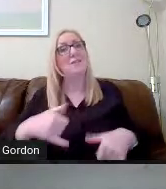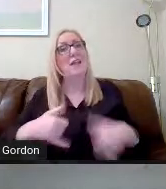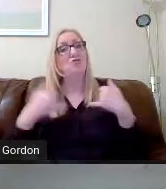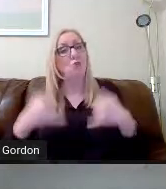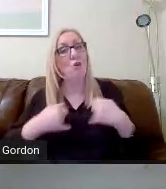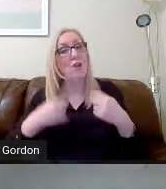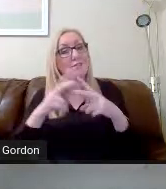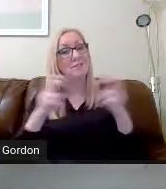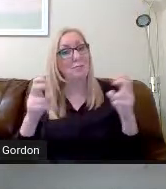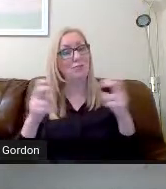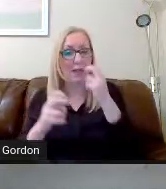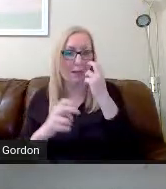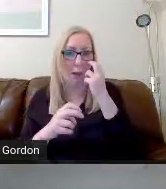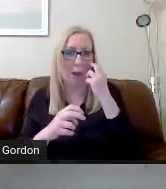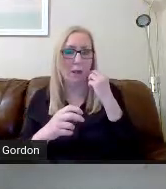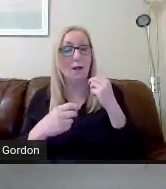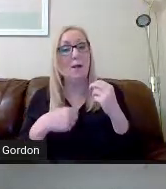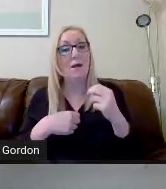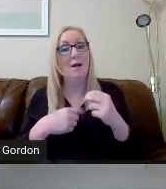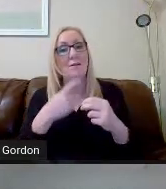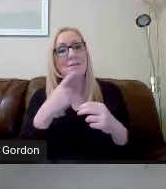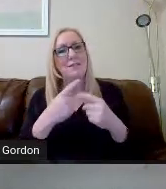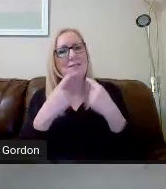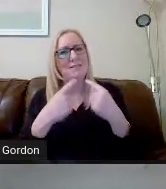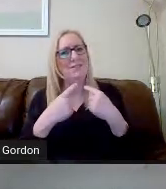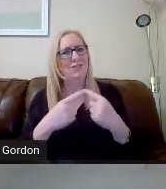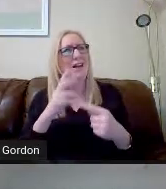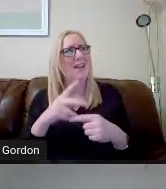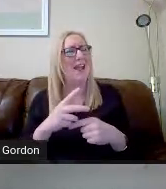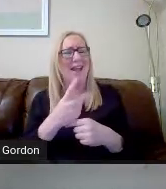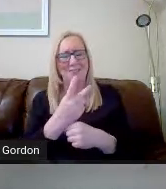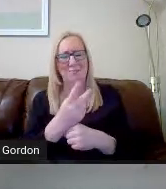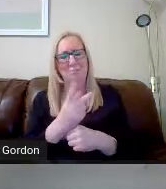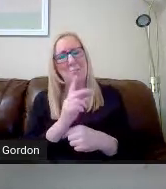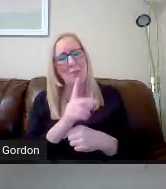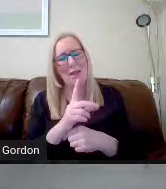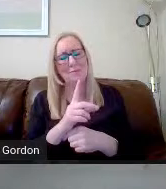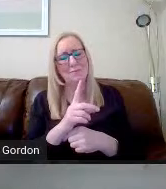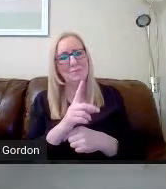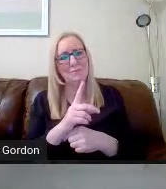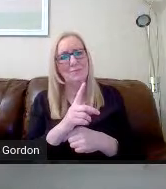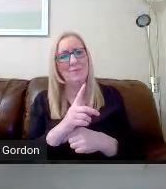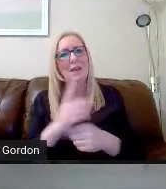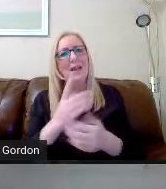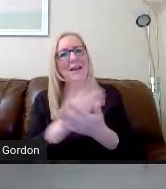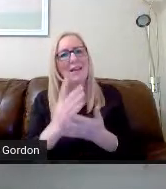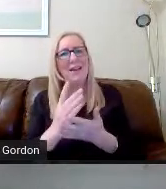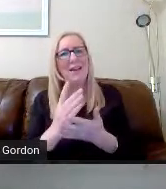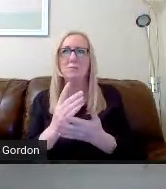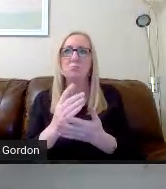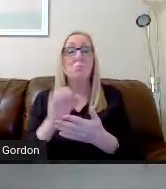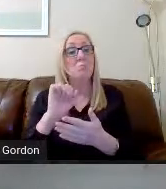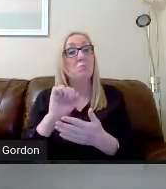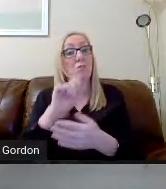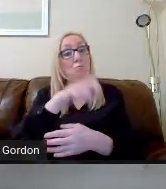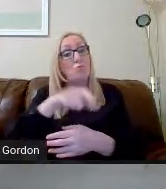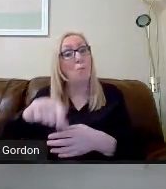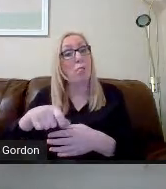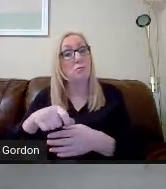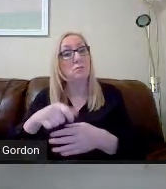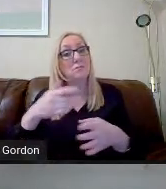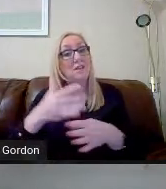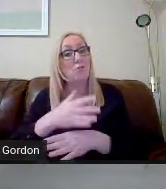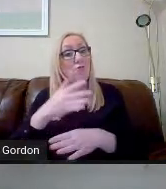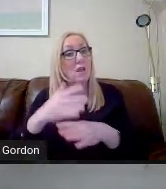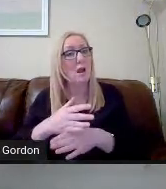But, you know, I'll mention teachers again in a wee second. But, you know, obviously, the career path that requires